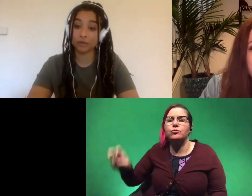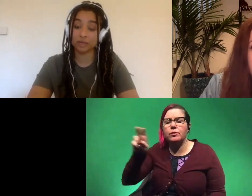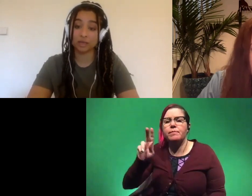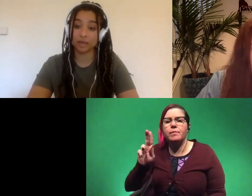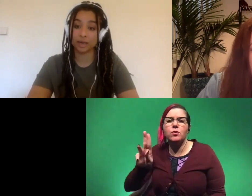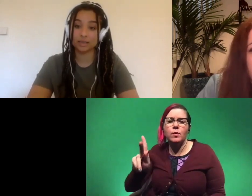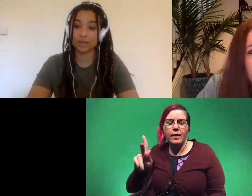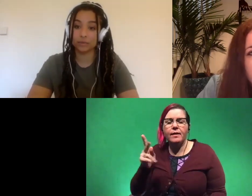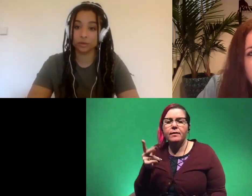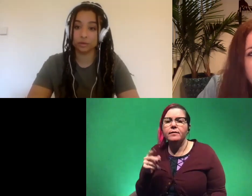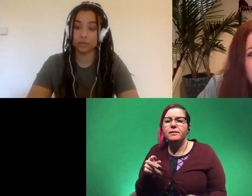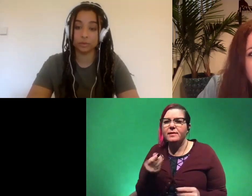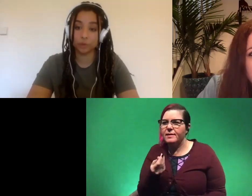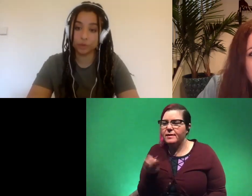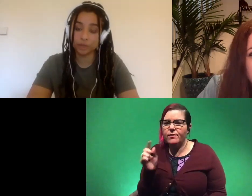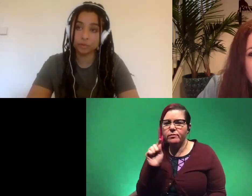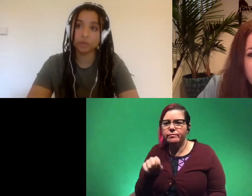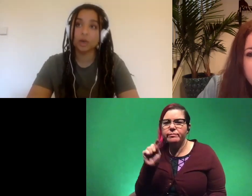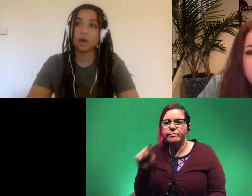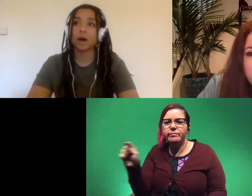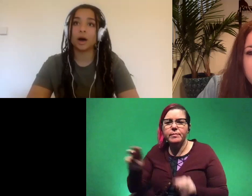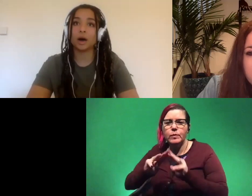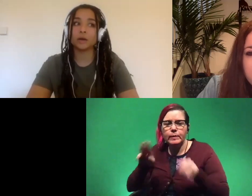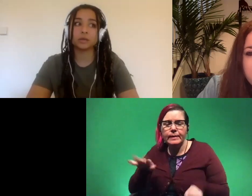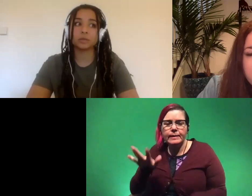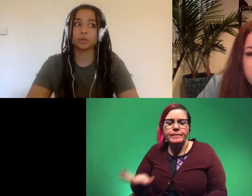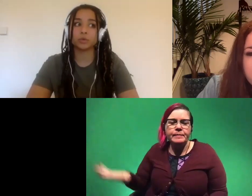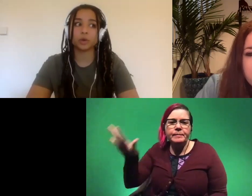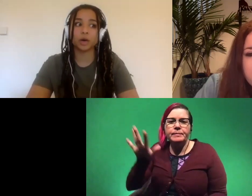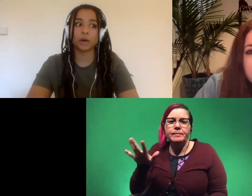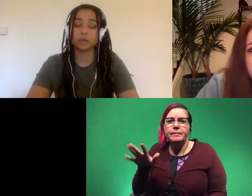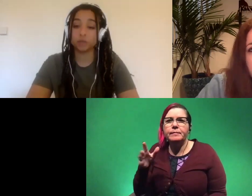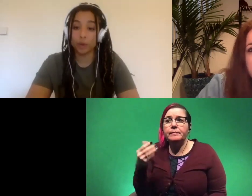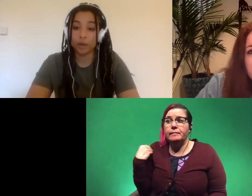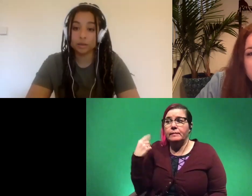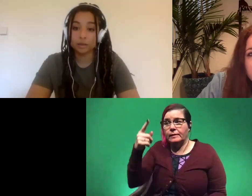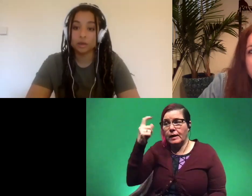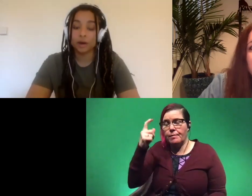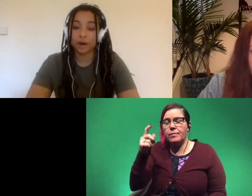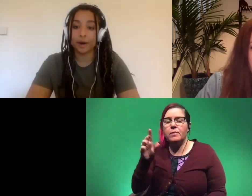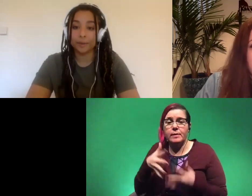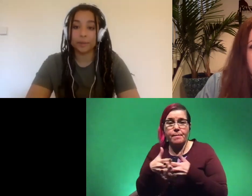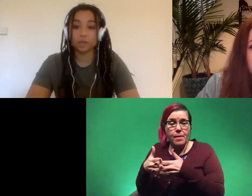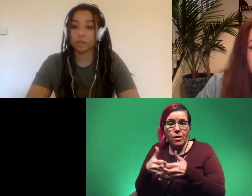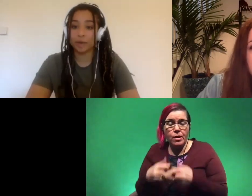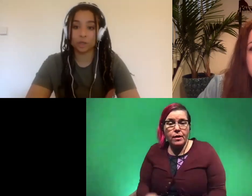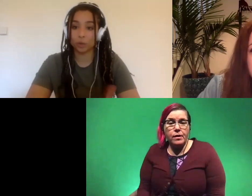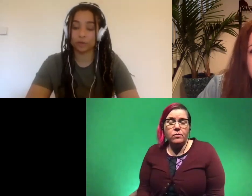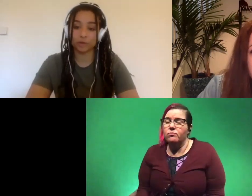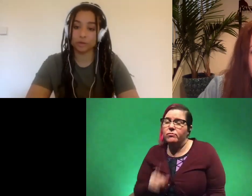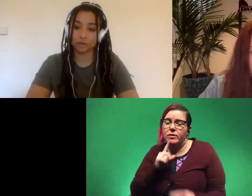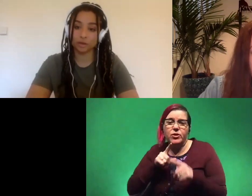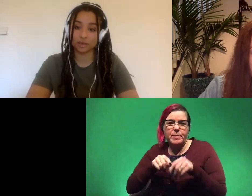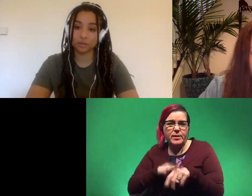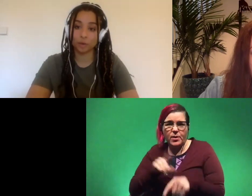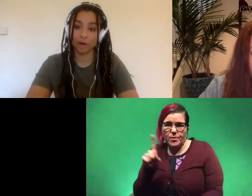and visited like several different museums uh the summer before i was in the us um it just depends on where